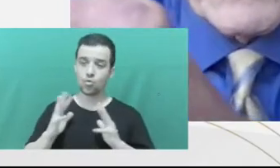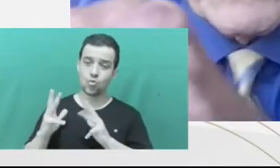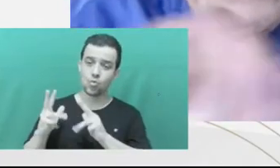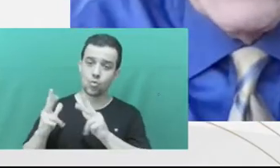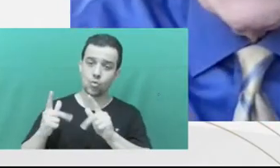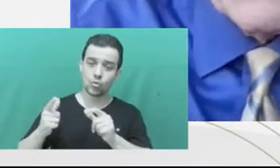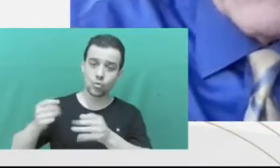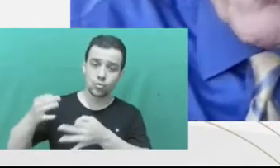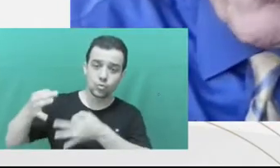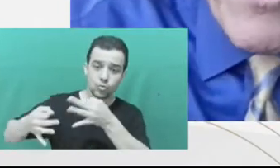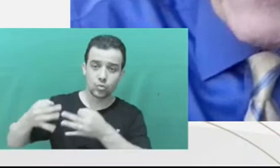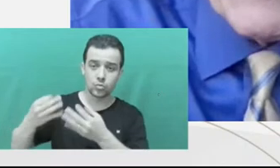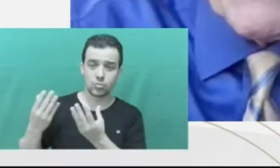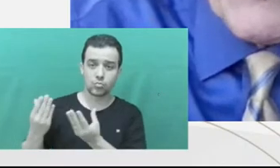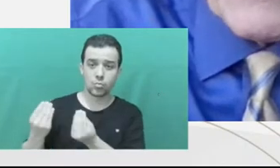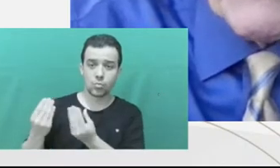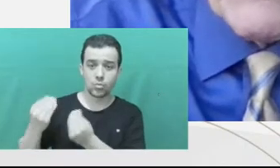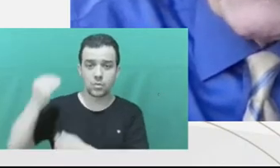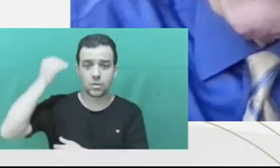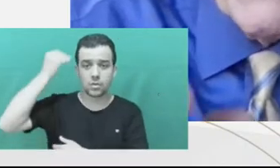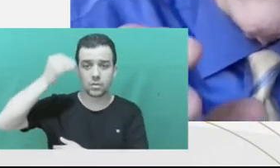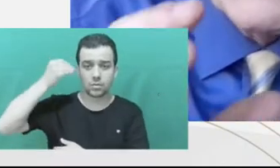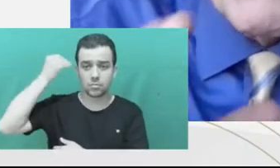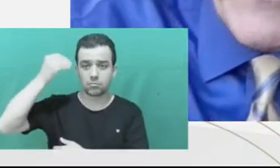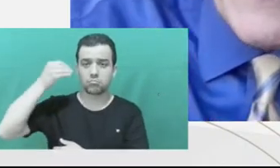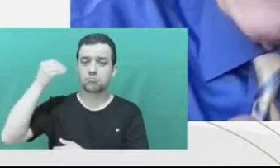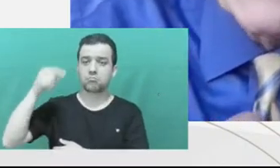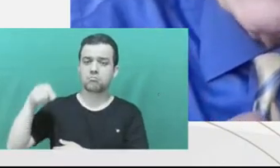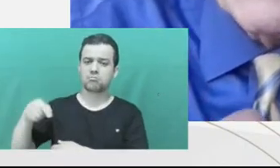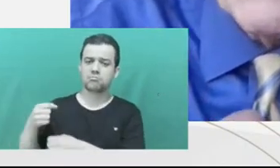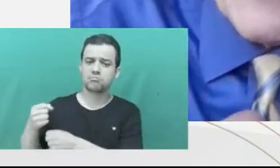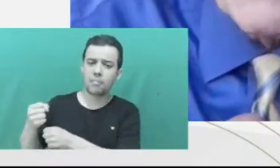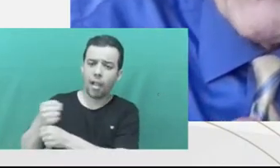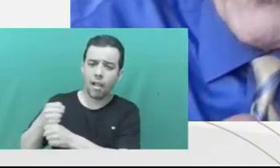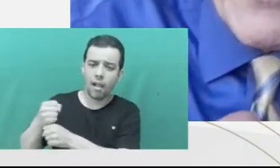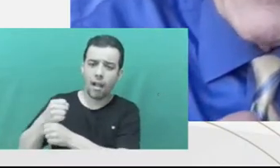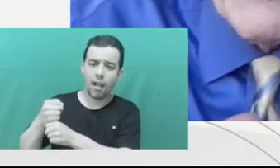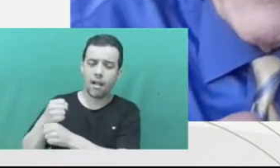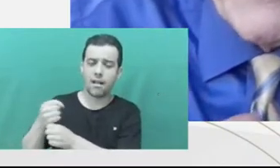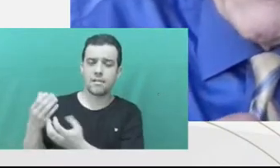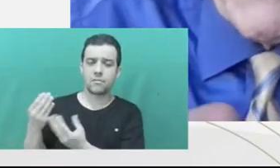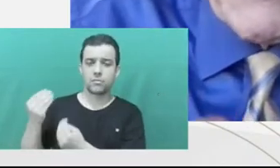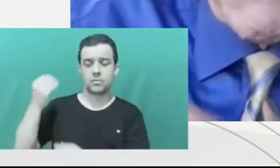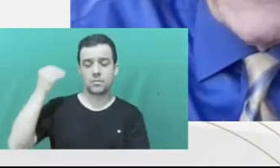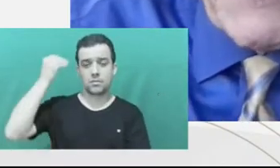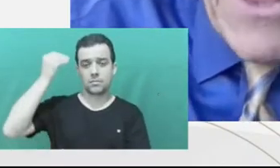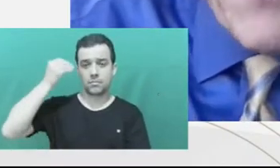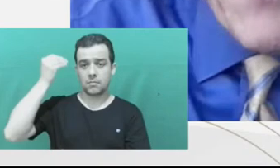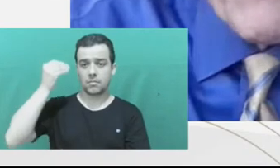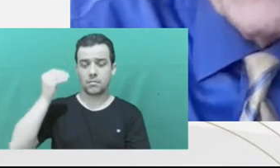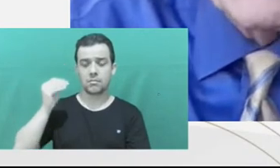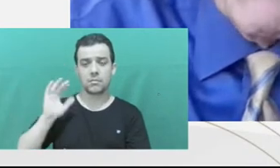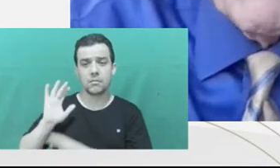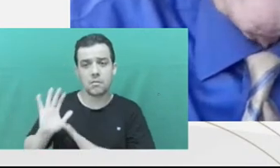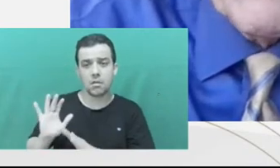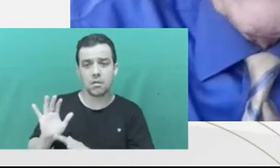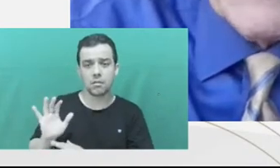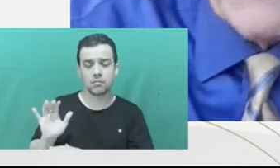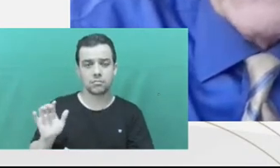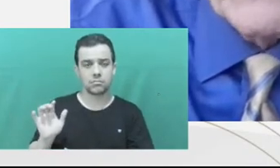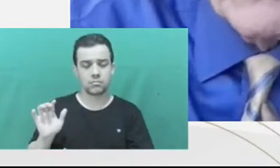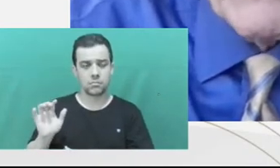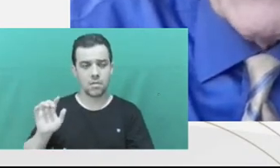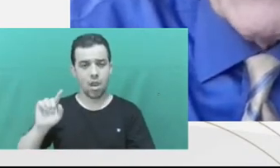criminal history. Here's the crime the defendant committed. What's the right sentence for that crime? If we averaged out